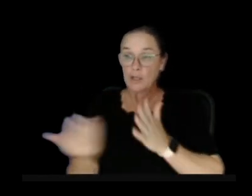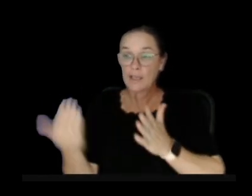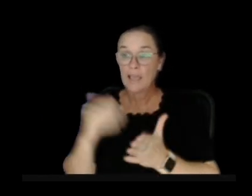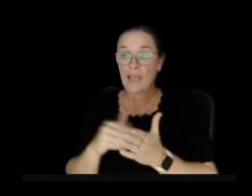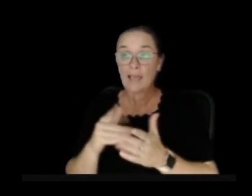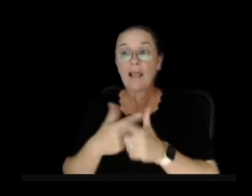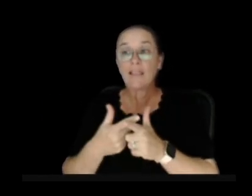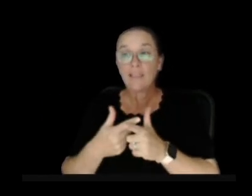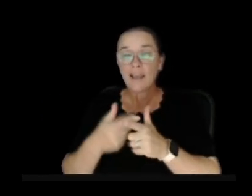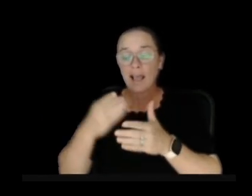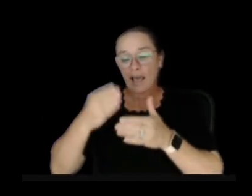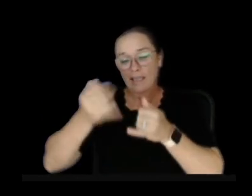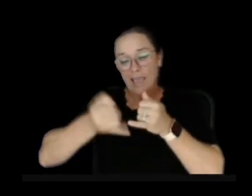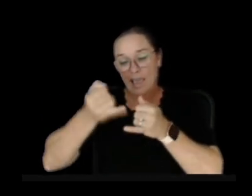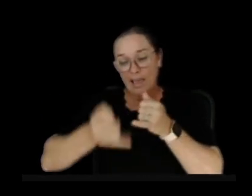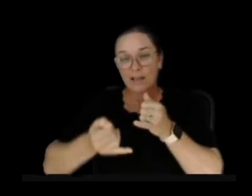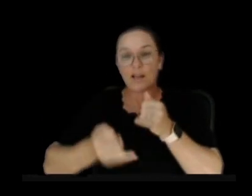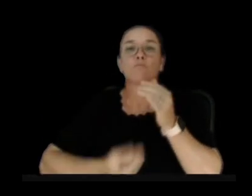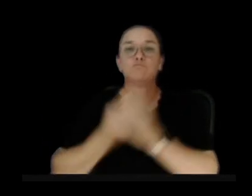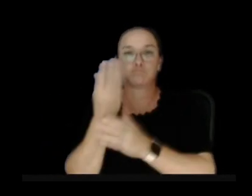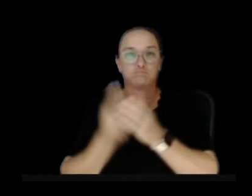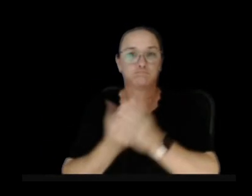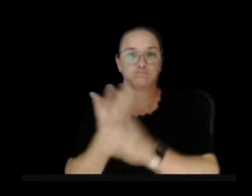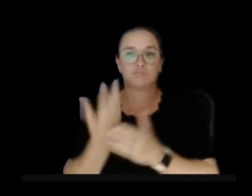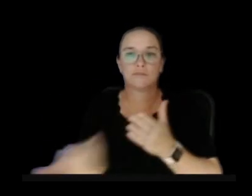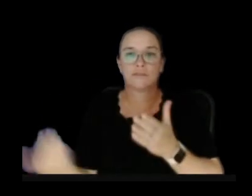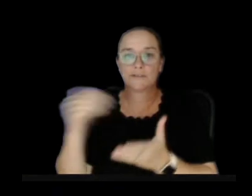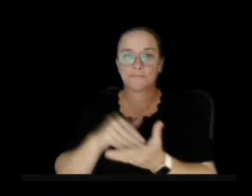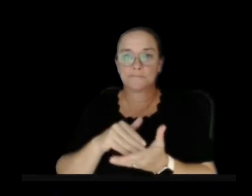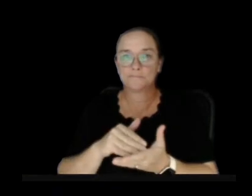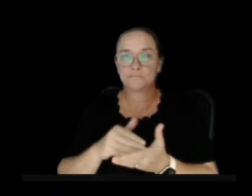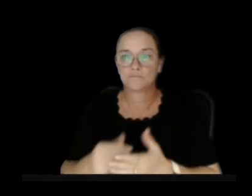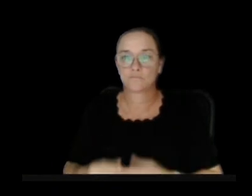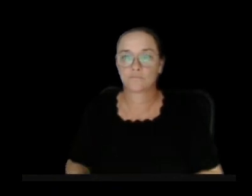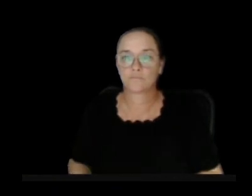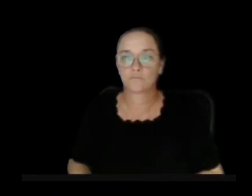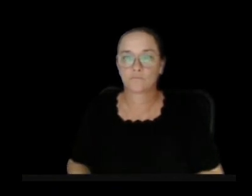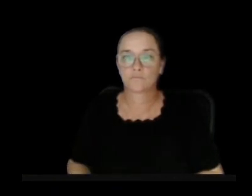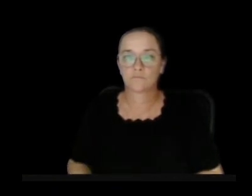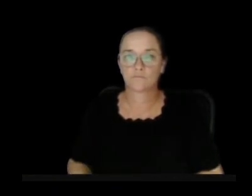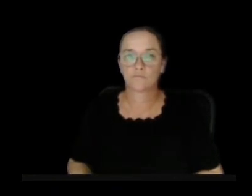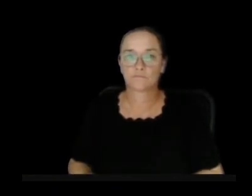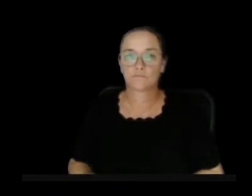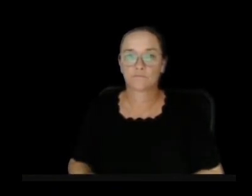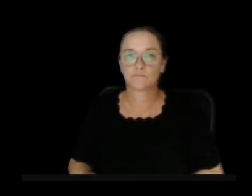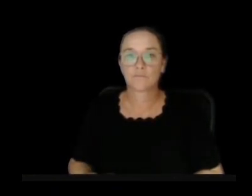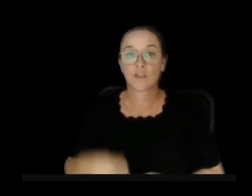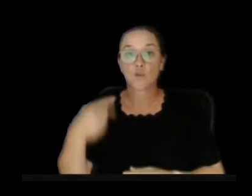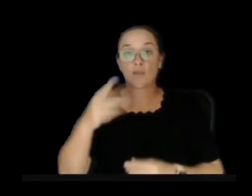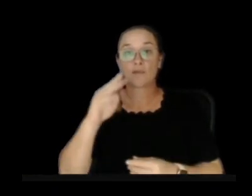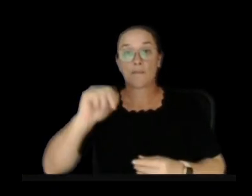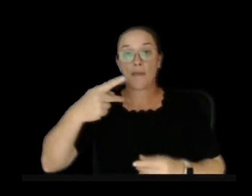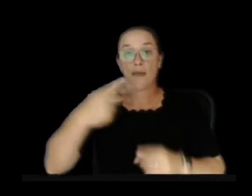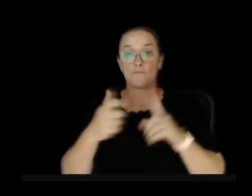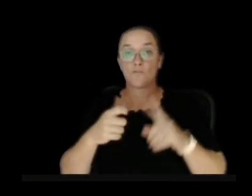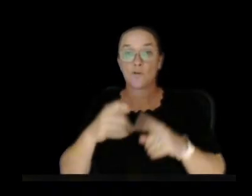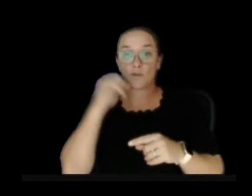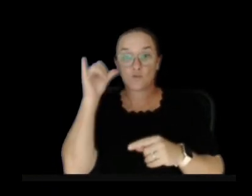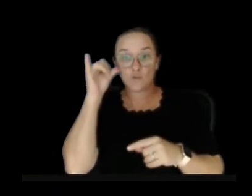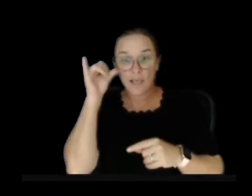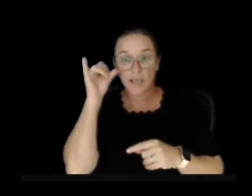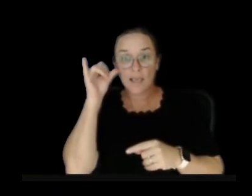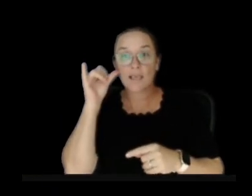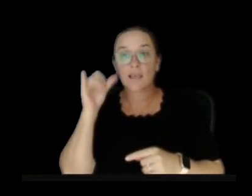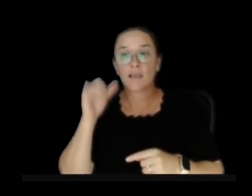tail end of that window the lava fountains cooperated and returned here in the southwest. So this map from yesterday is showing just that small area of